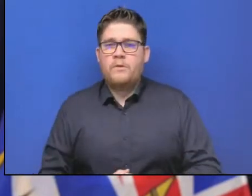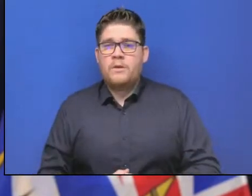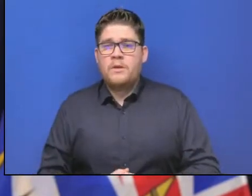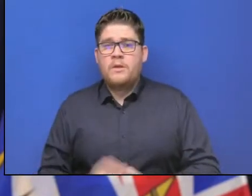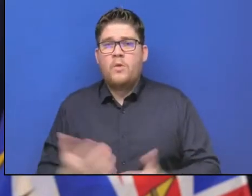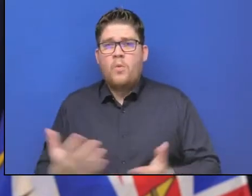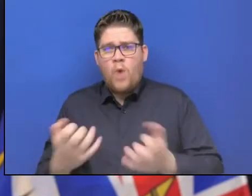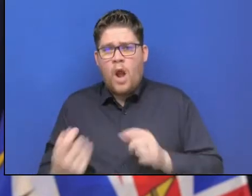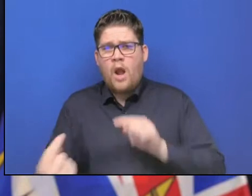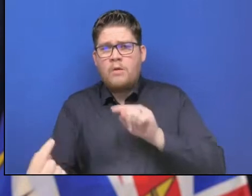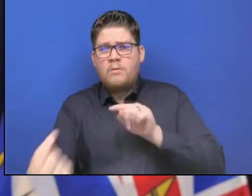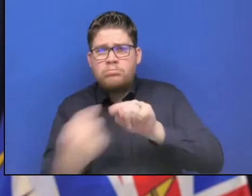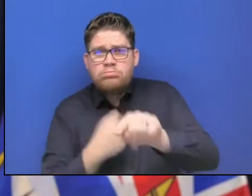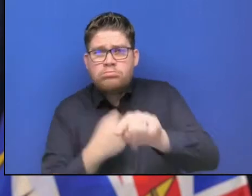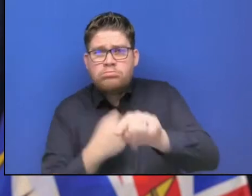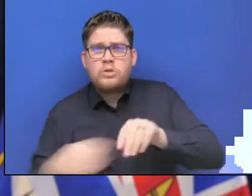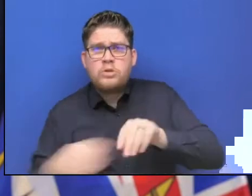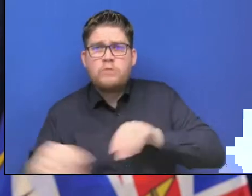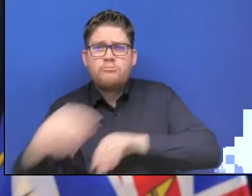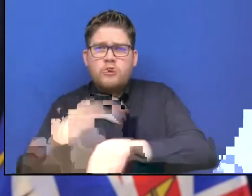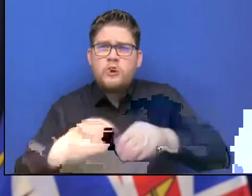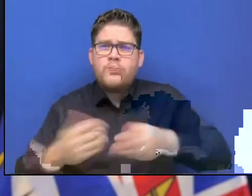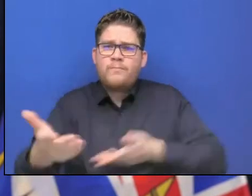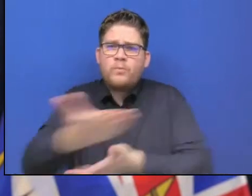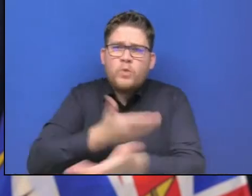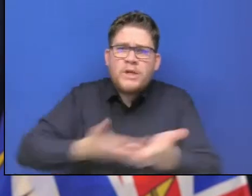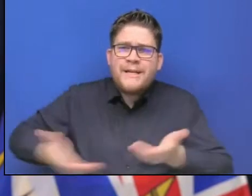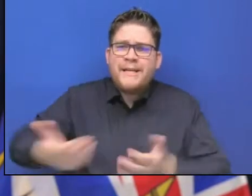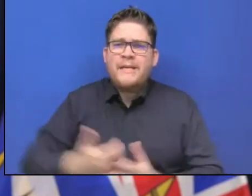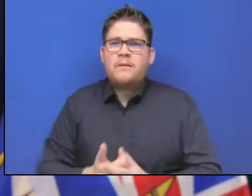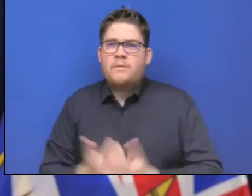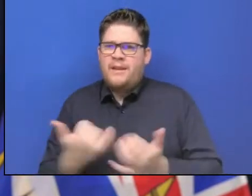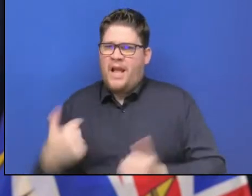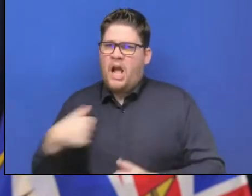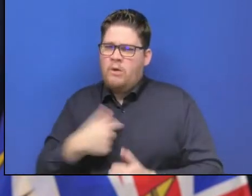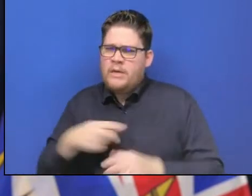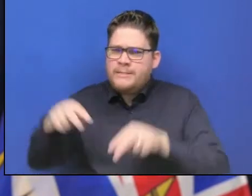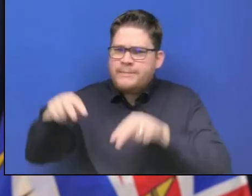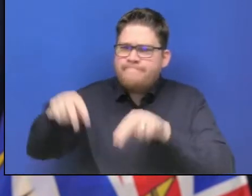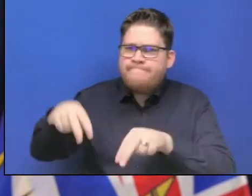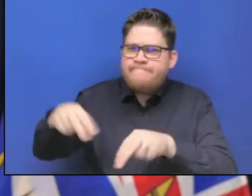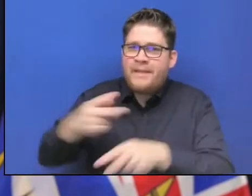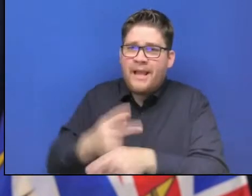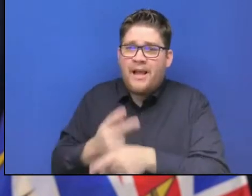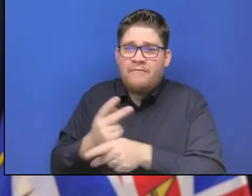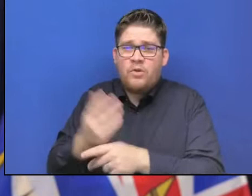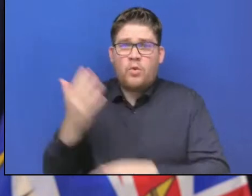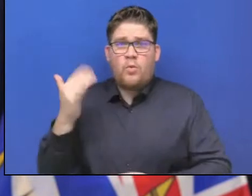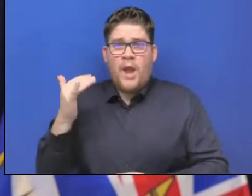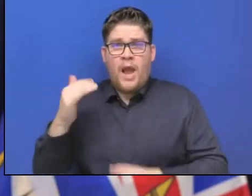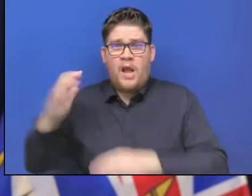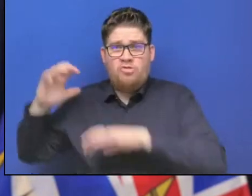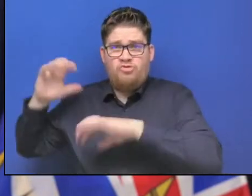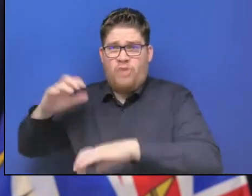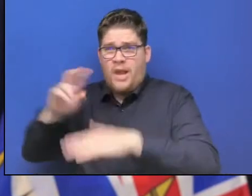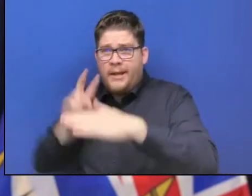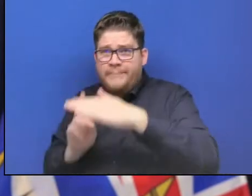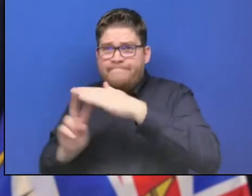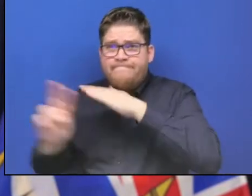And we will be watching the road closely, particularly in light of the rain that is falling now with more in the forecast.